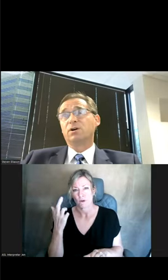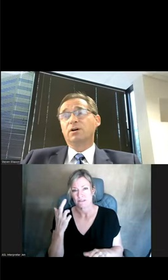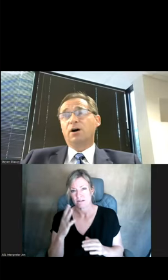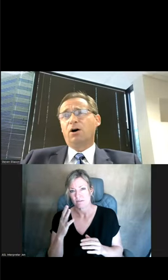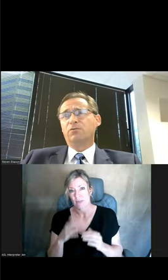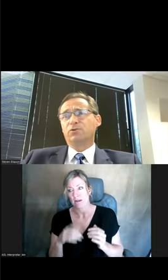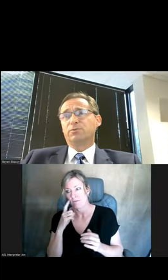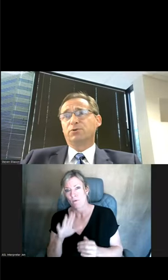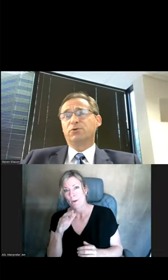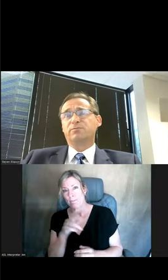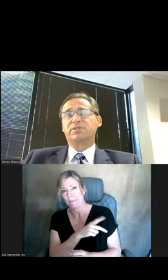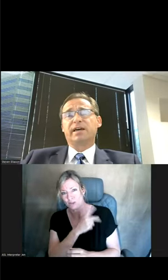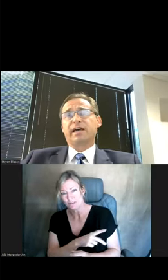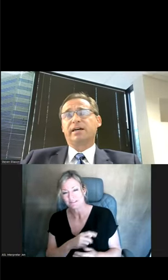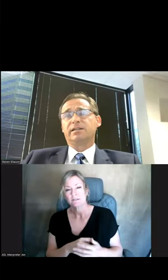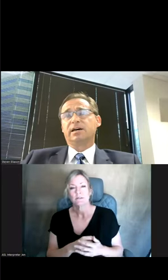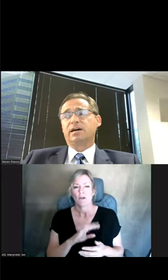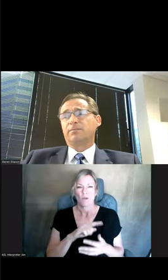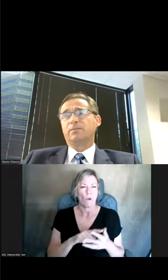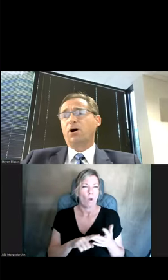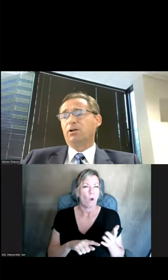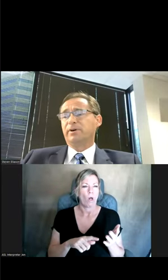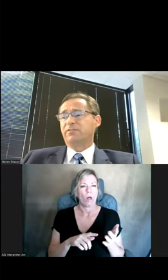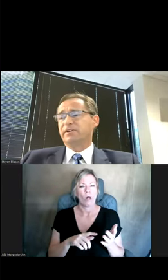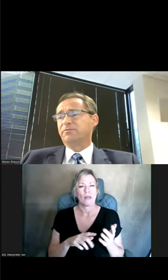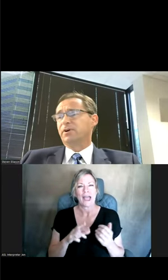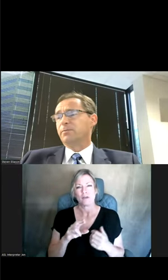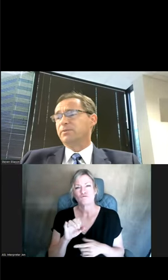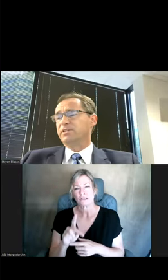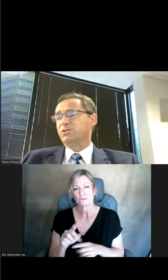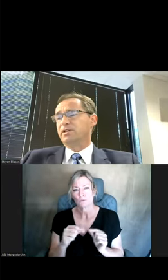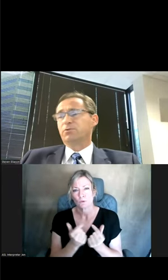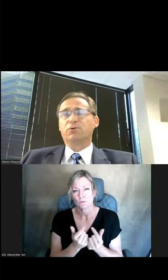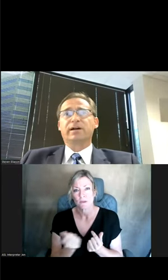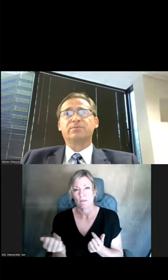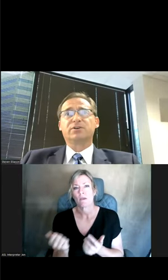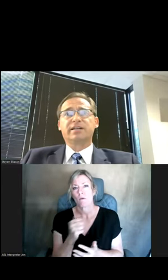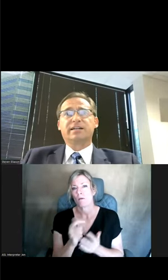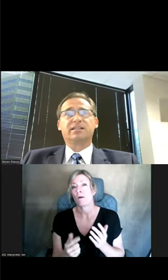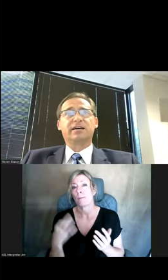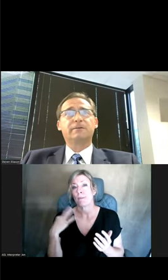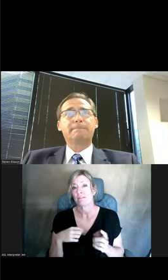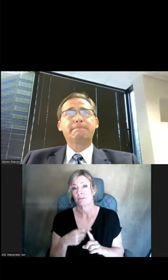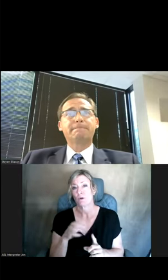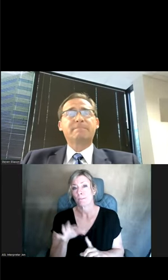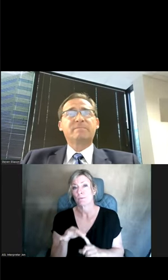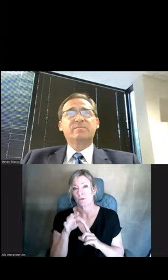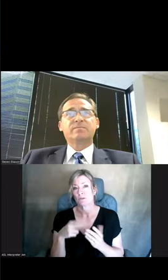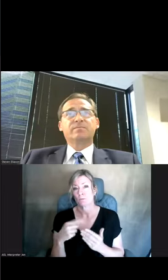So all vulnerable groups and all are benefiting from these unique programs. Okay, next slide.